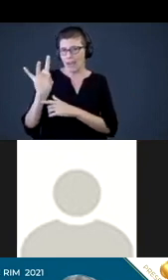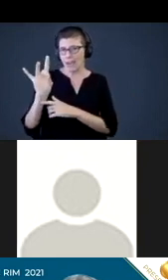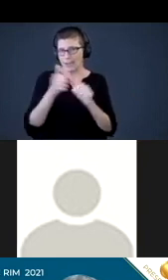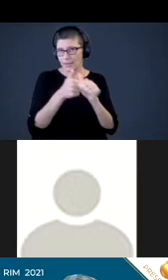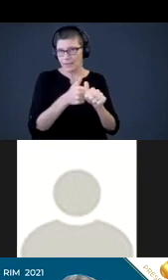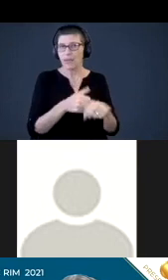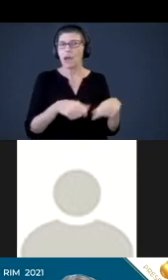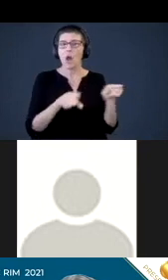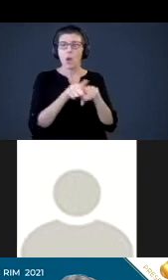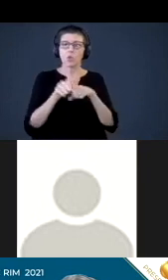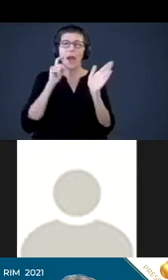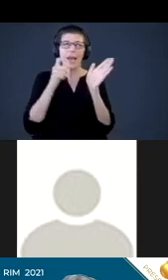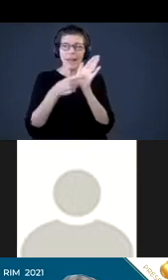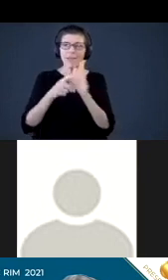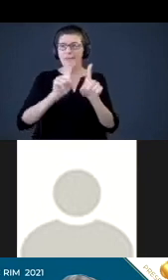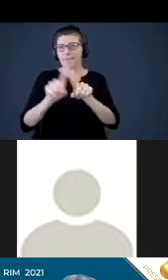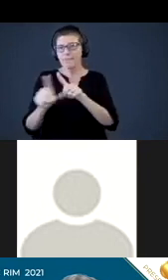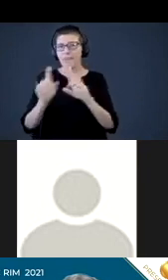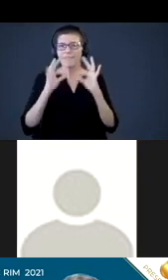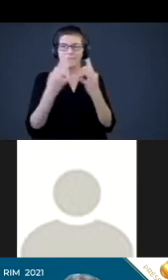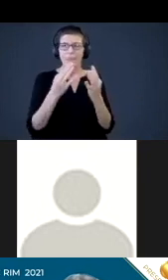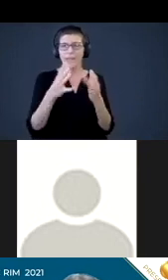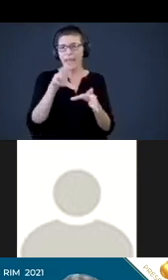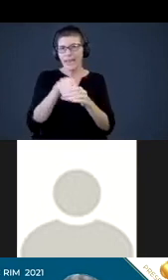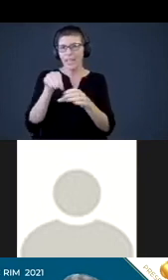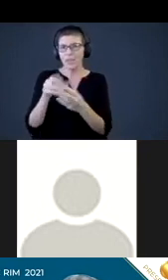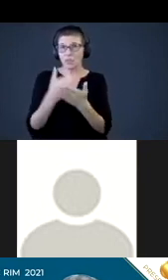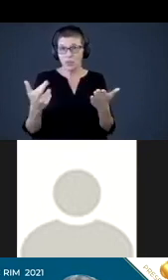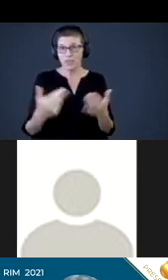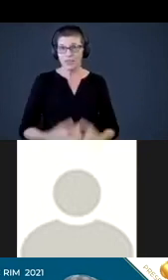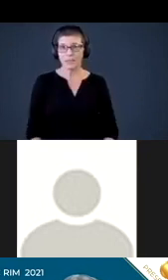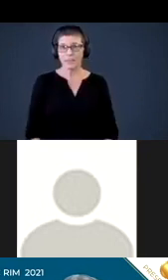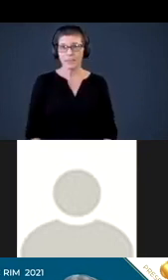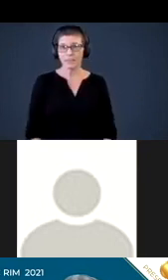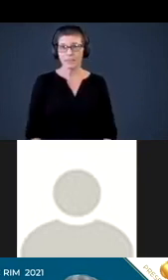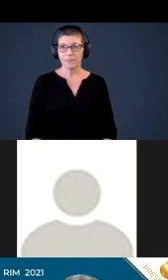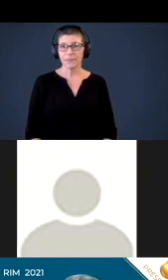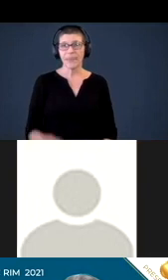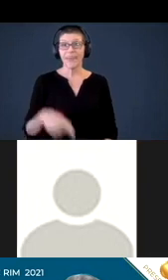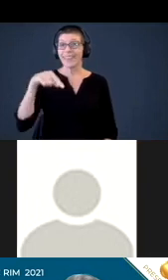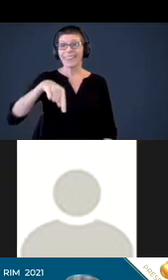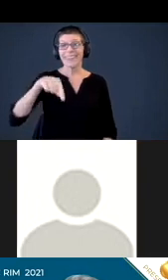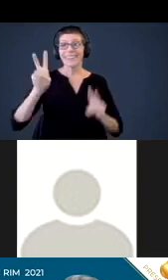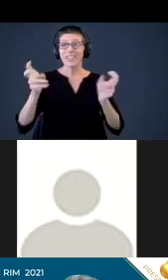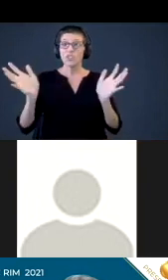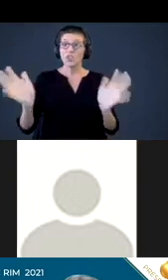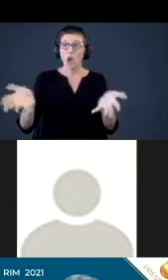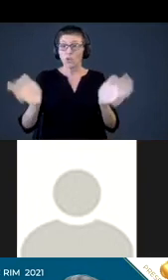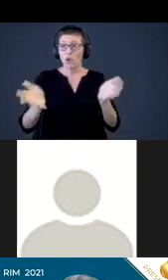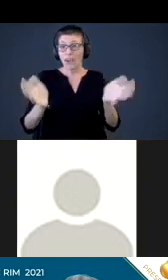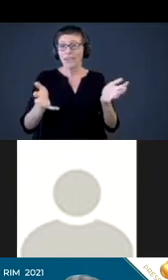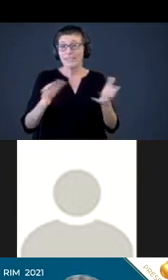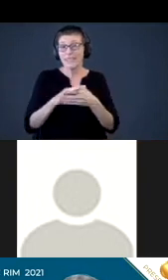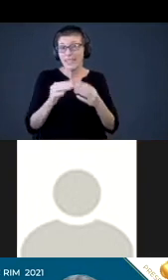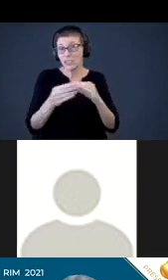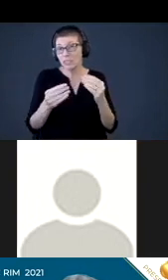a variety of family engagement resources. This is a talk story session, so we plan to ask a couple